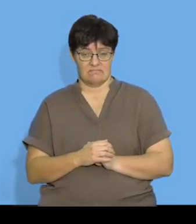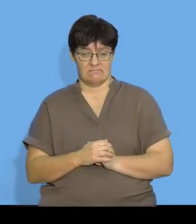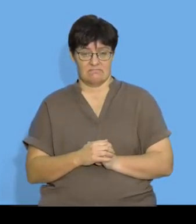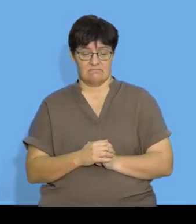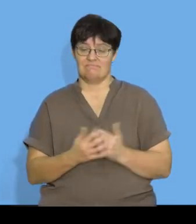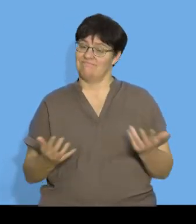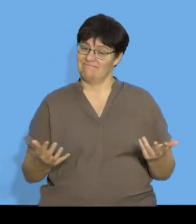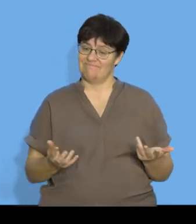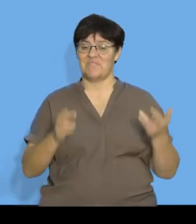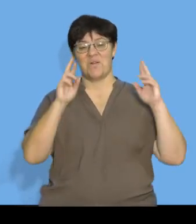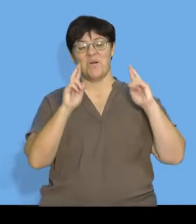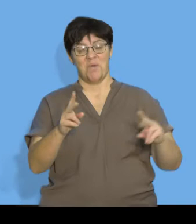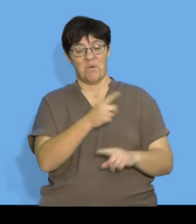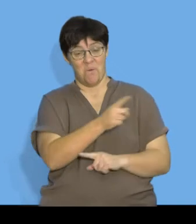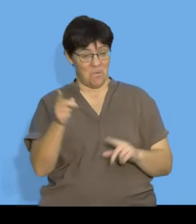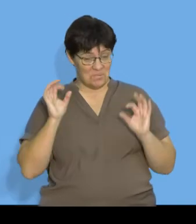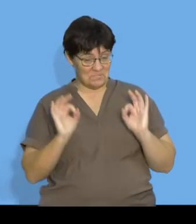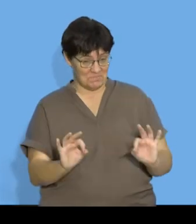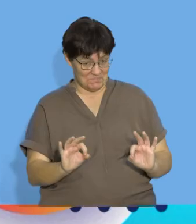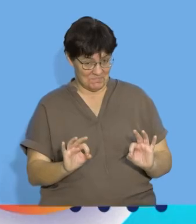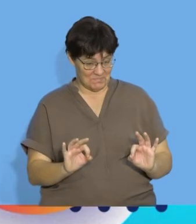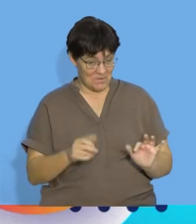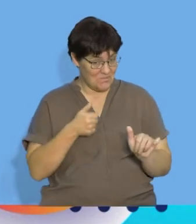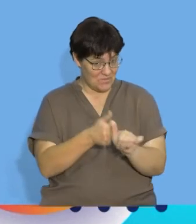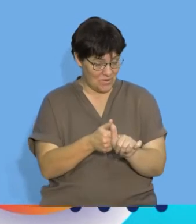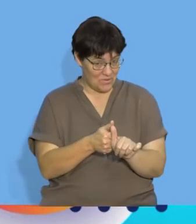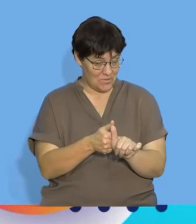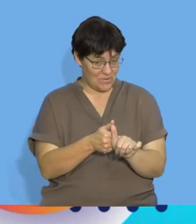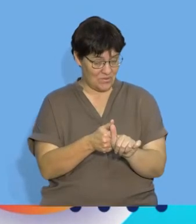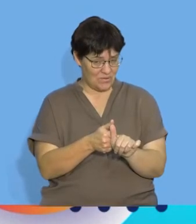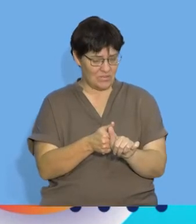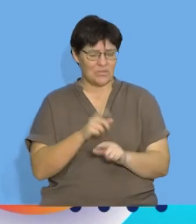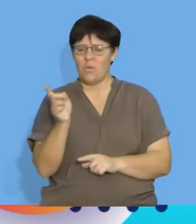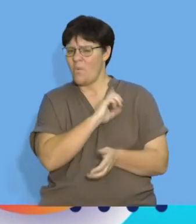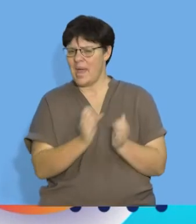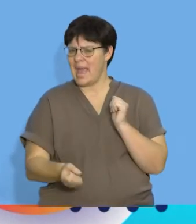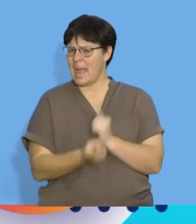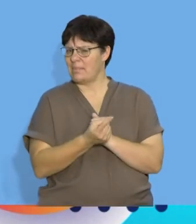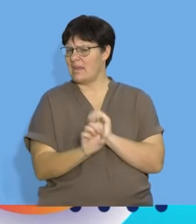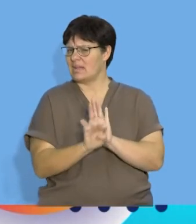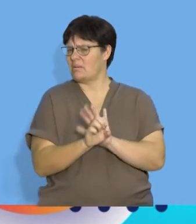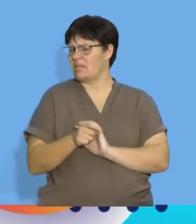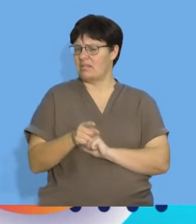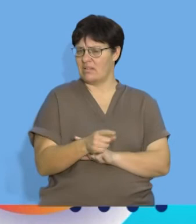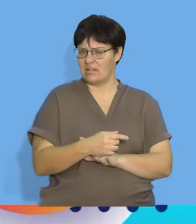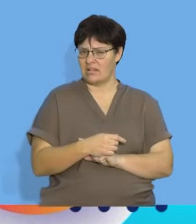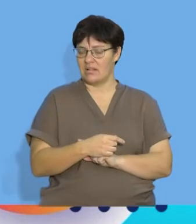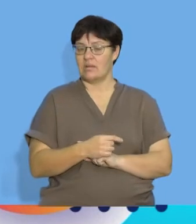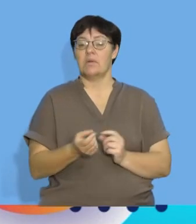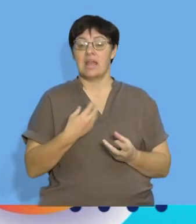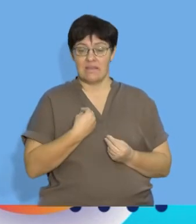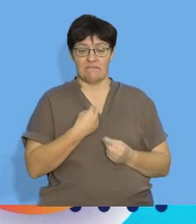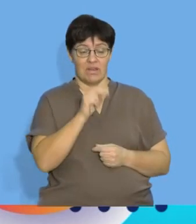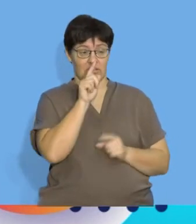I'm hoping that everyone's with me at this point so essentially what has happened in the example behind me I was given two